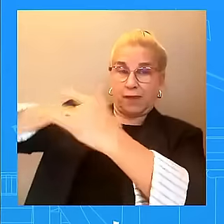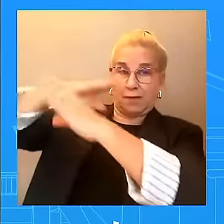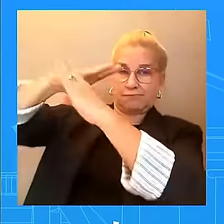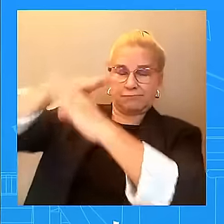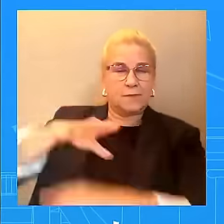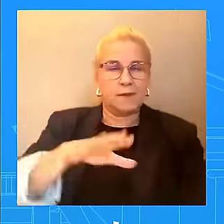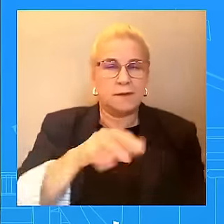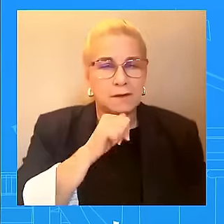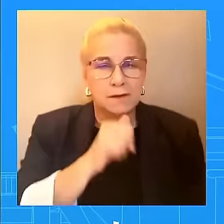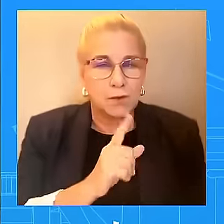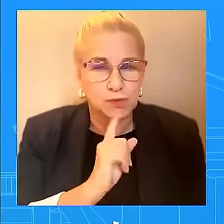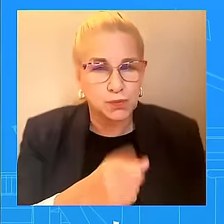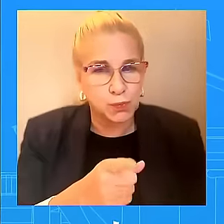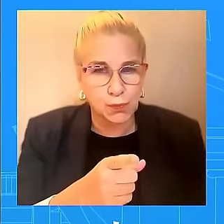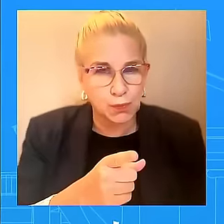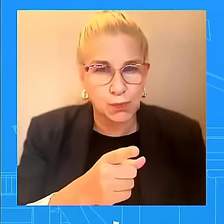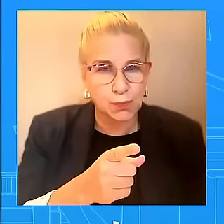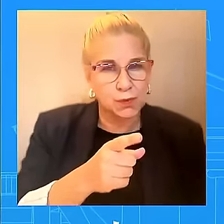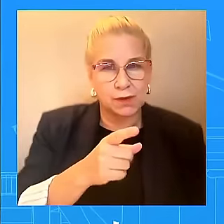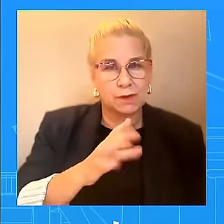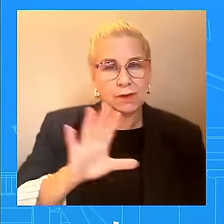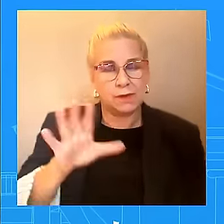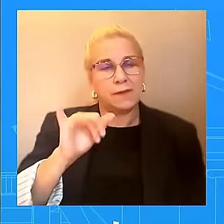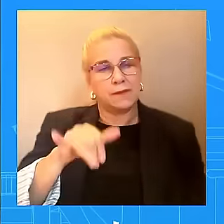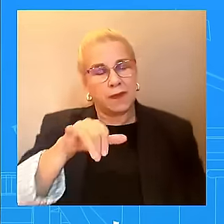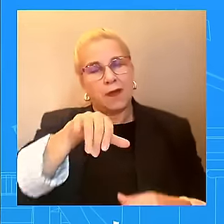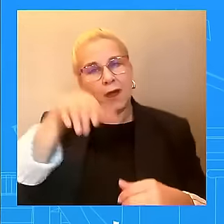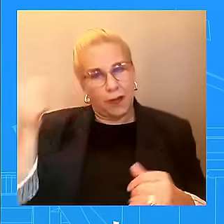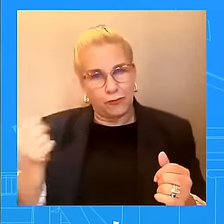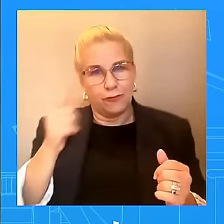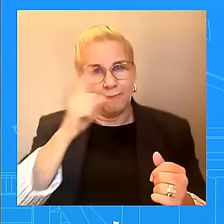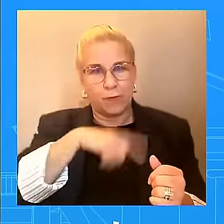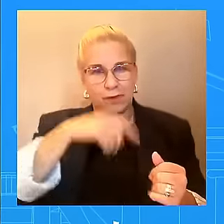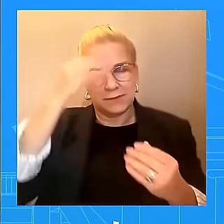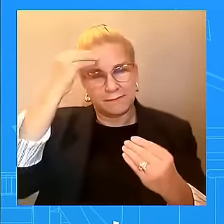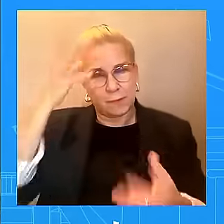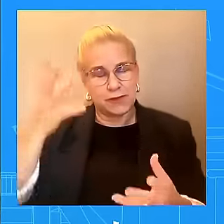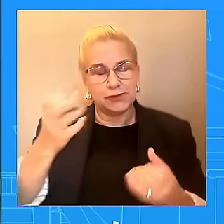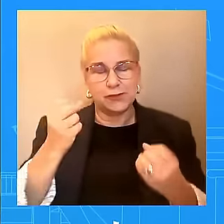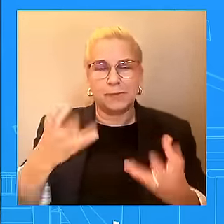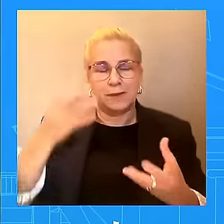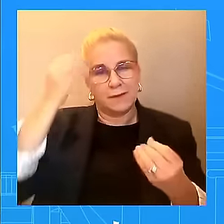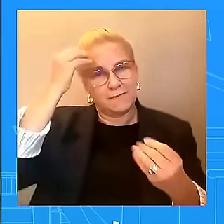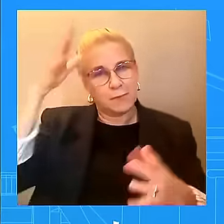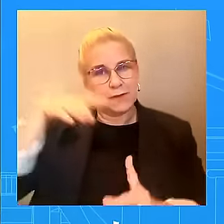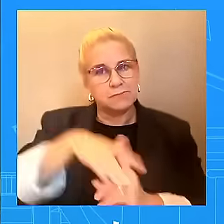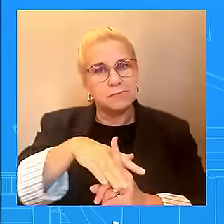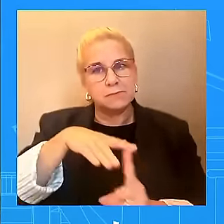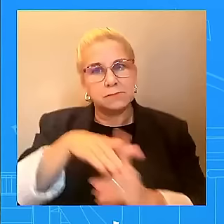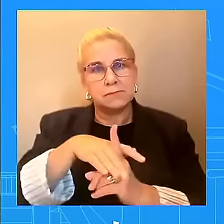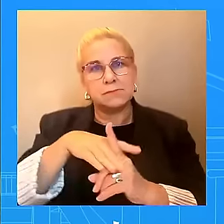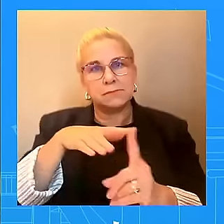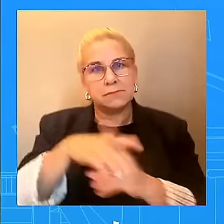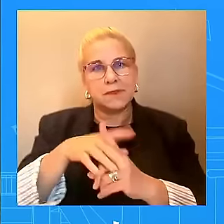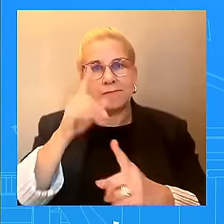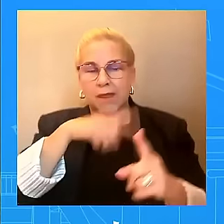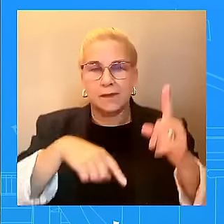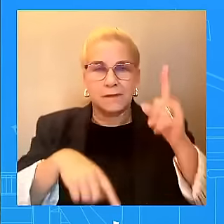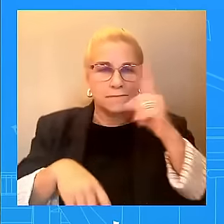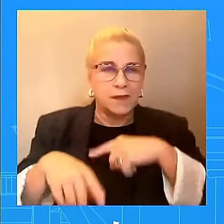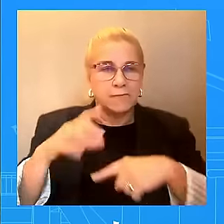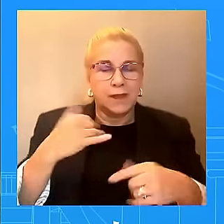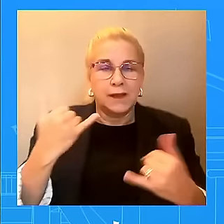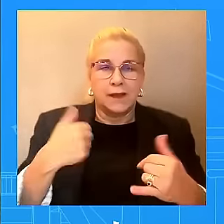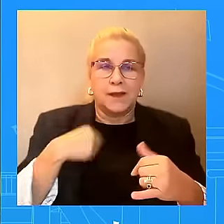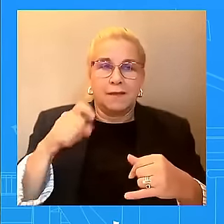It's important to combat them. But people who have a microphone and a podium should not